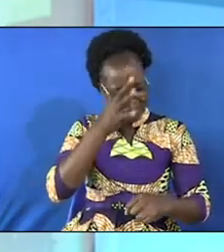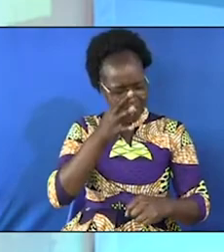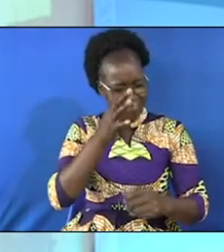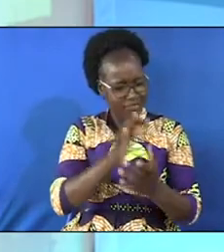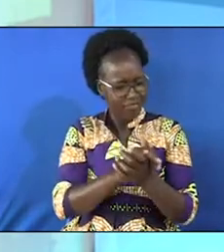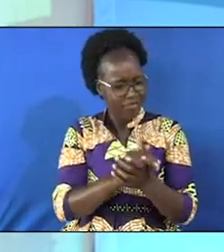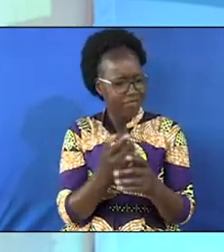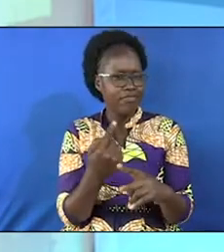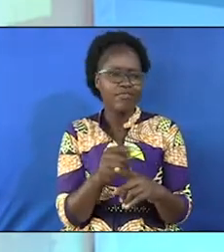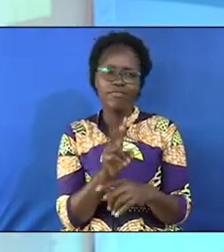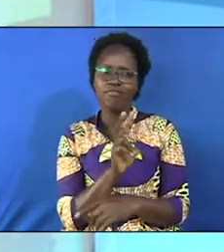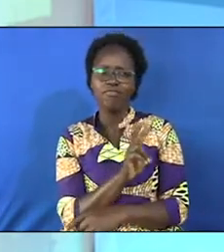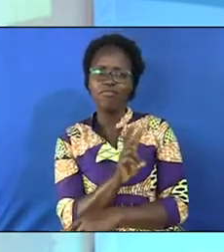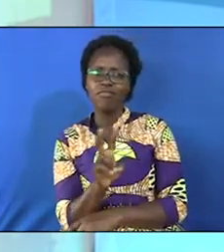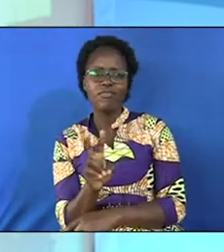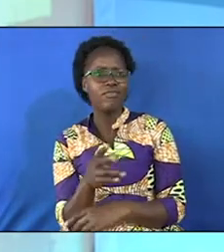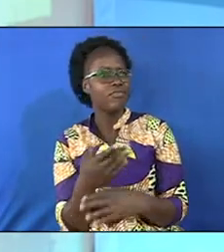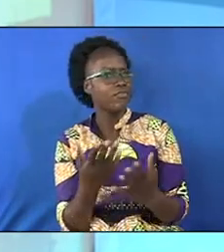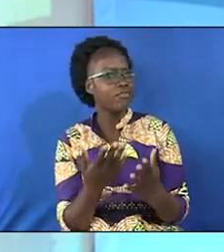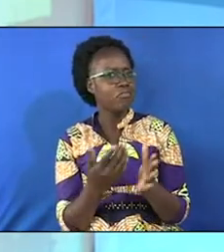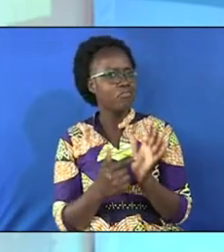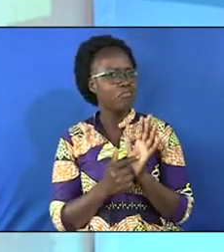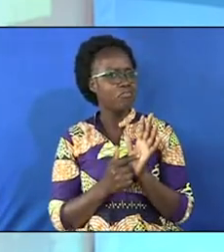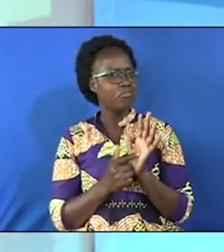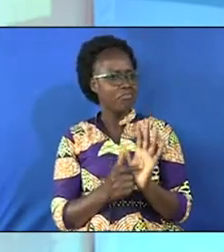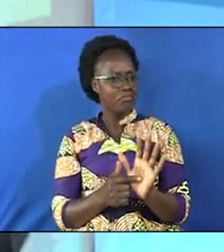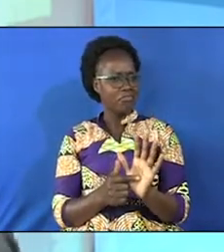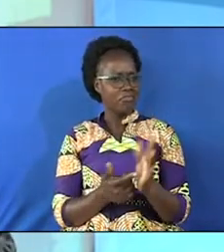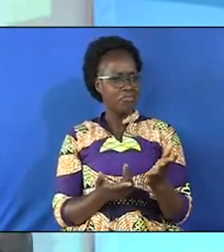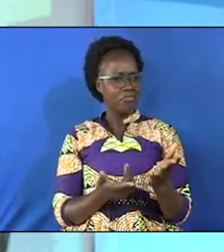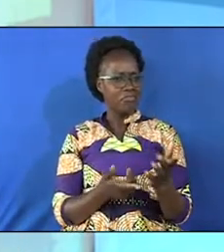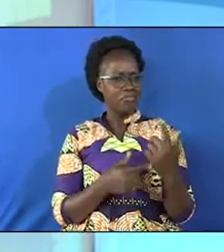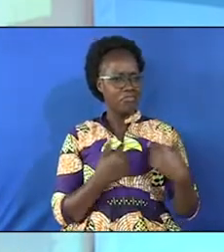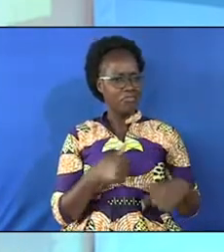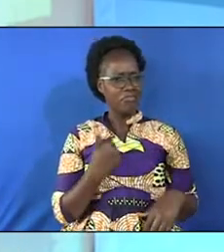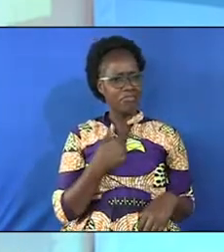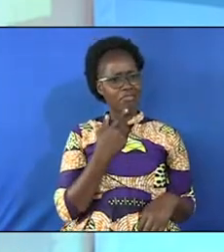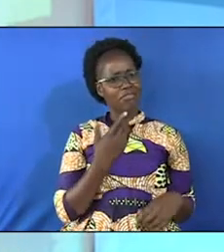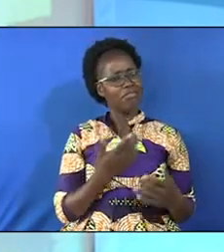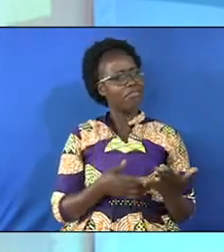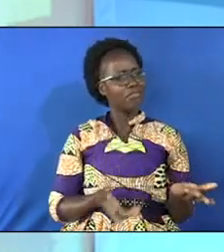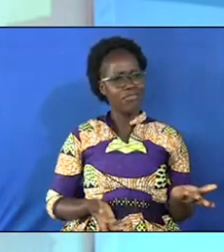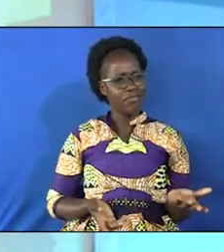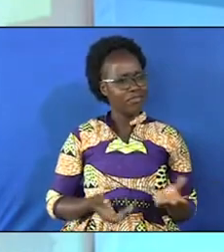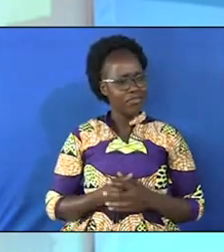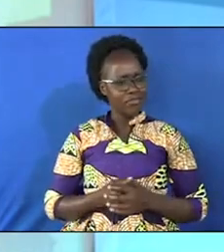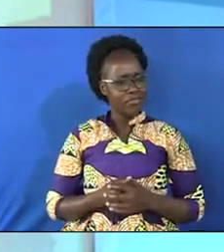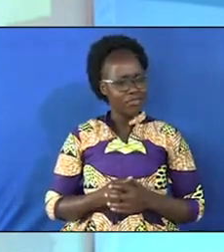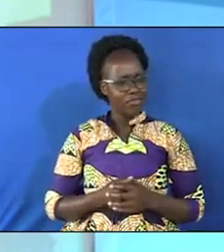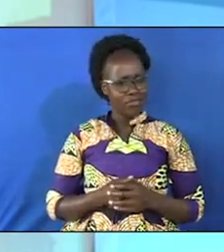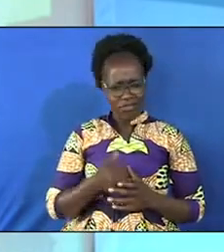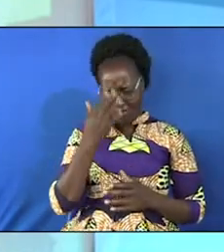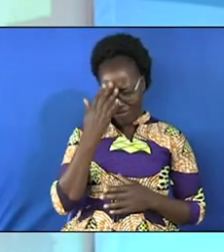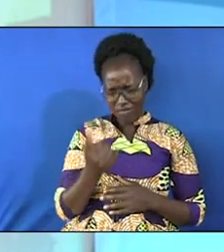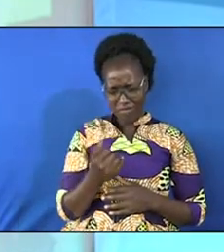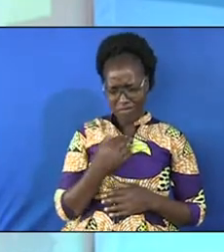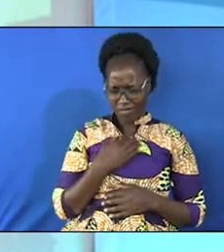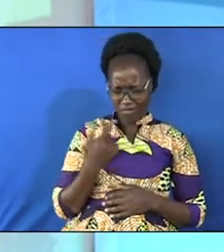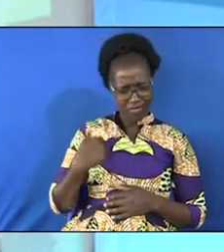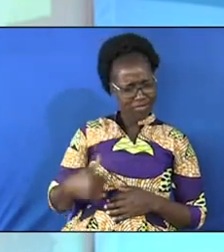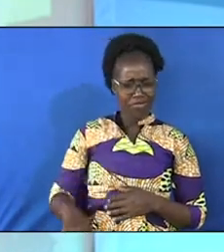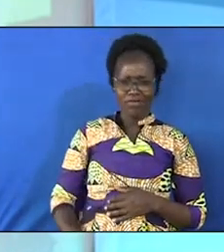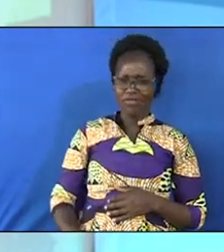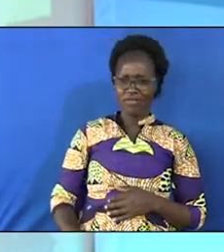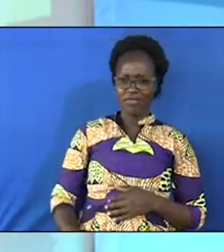but then I say now how do I begin by telling her what is in my heart because the way I'm dressed